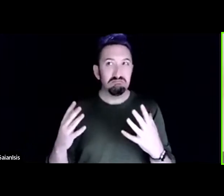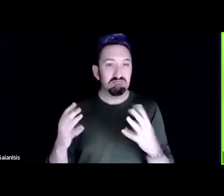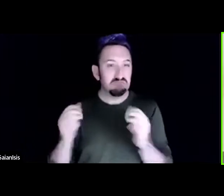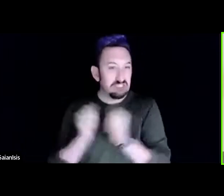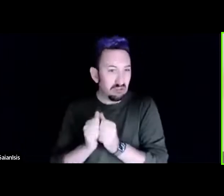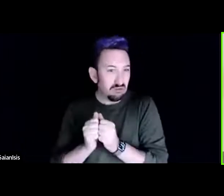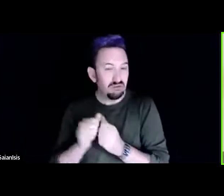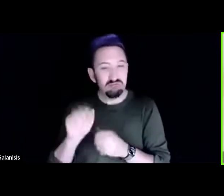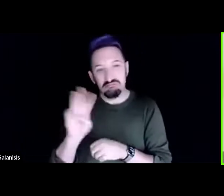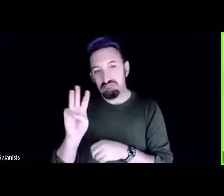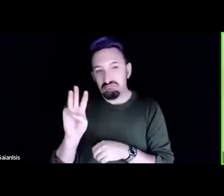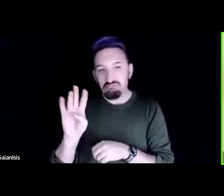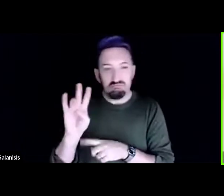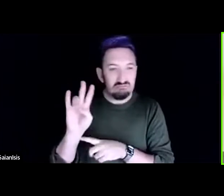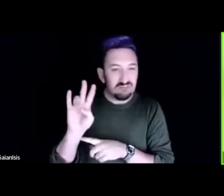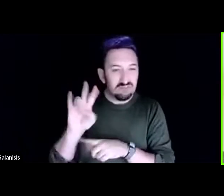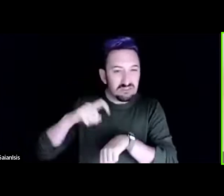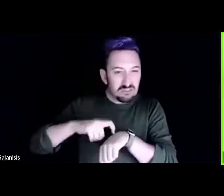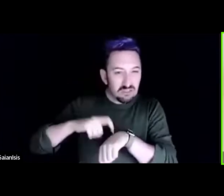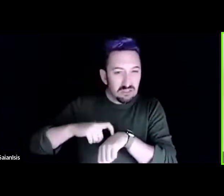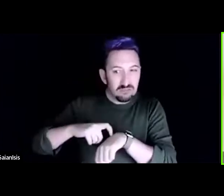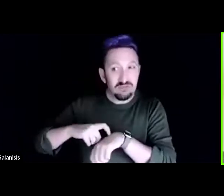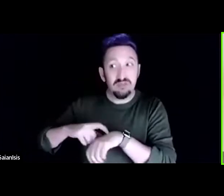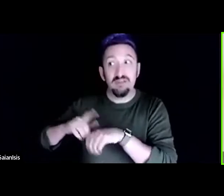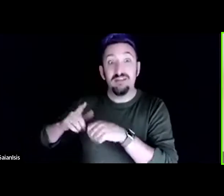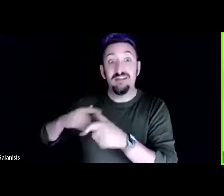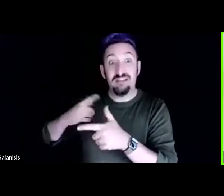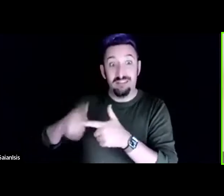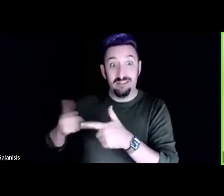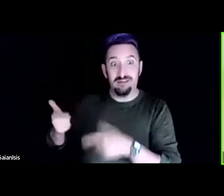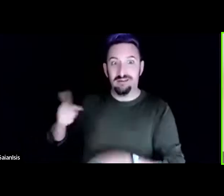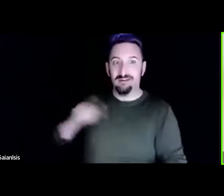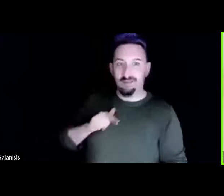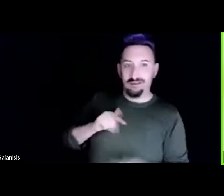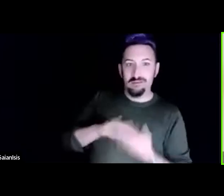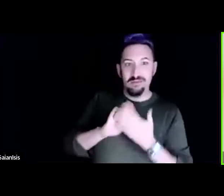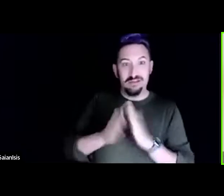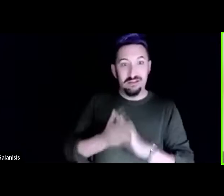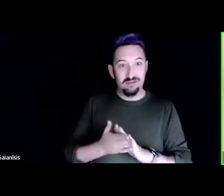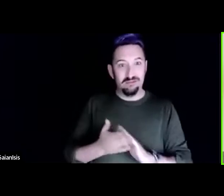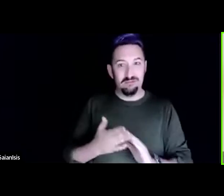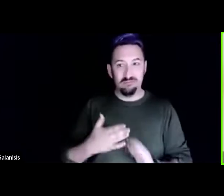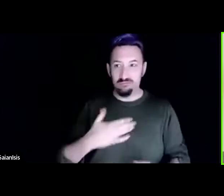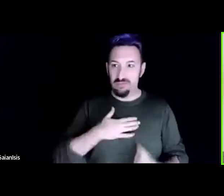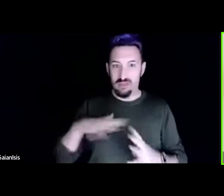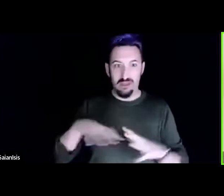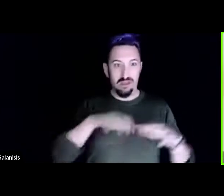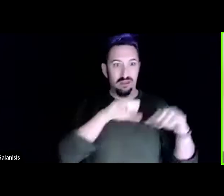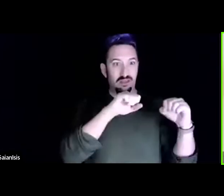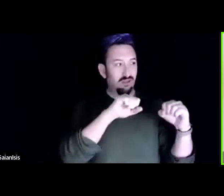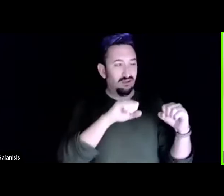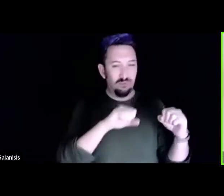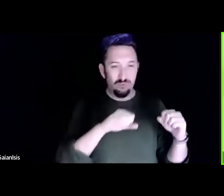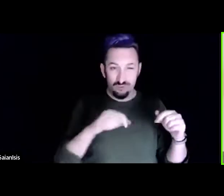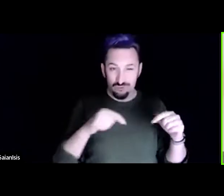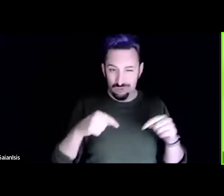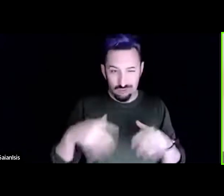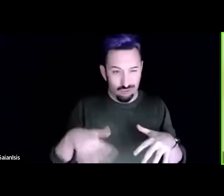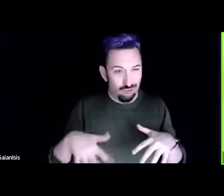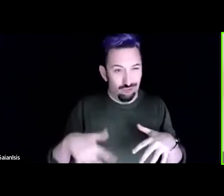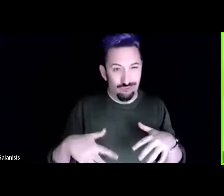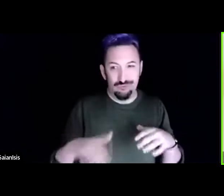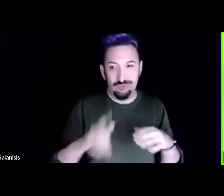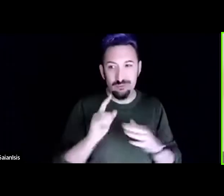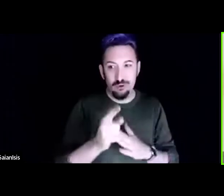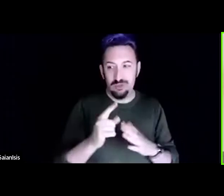was a very nervous moment of like, oh, no, now I have to know all this stuff. And